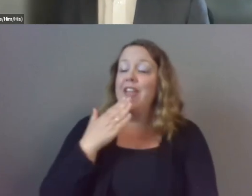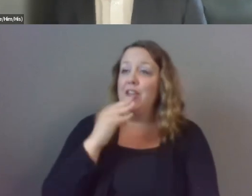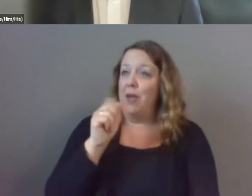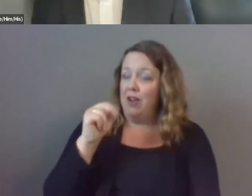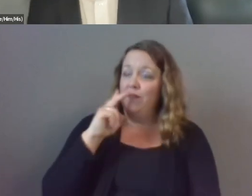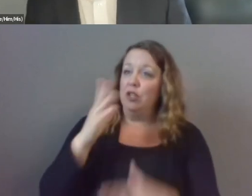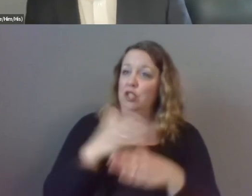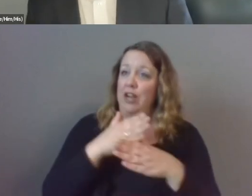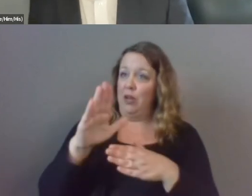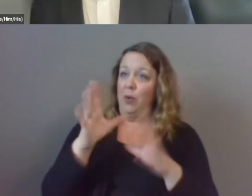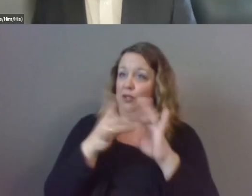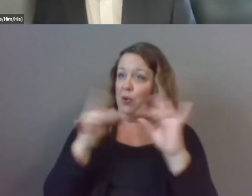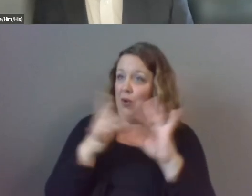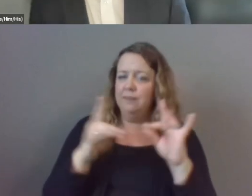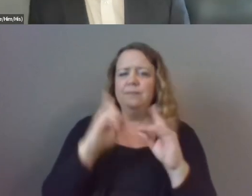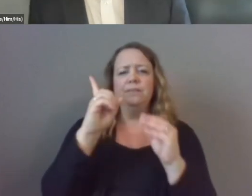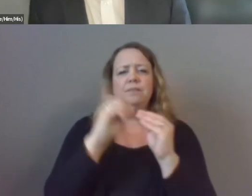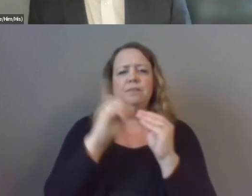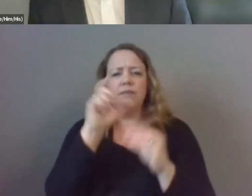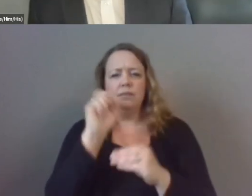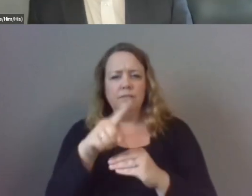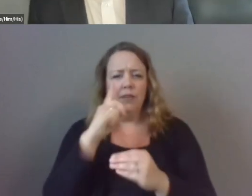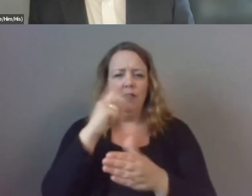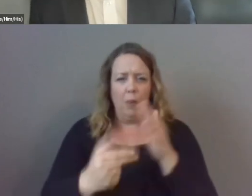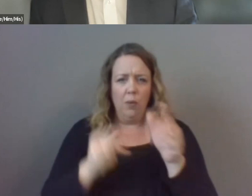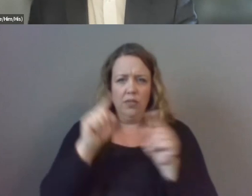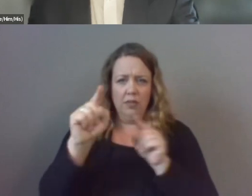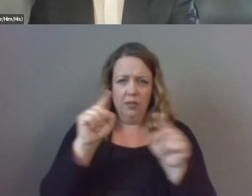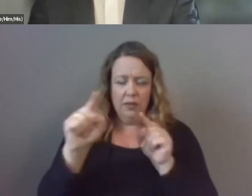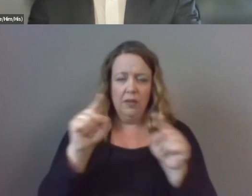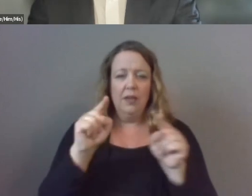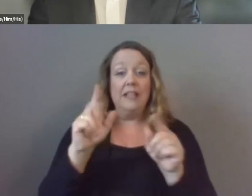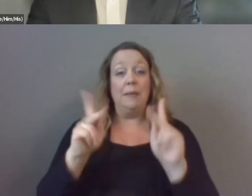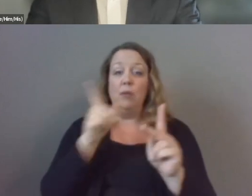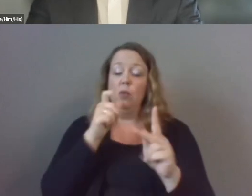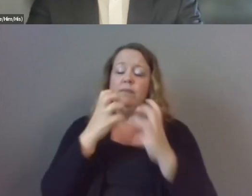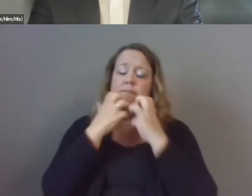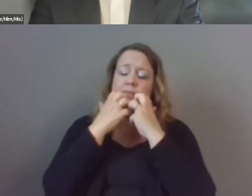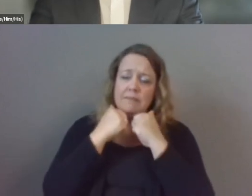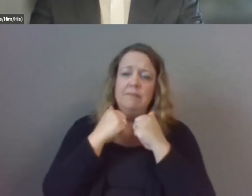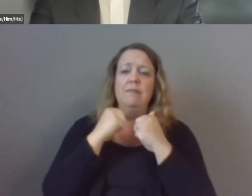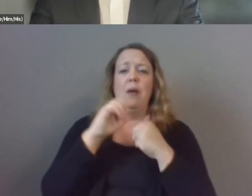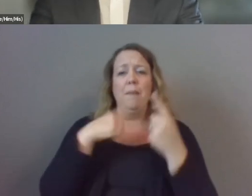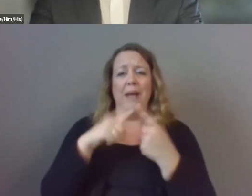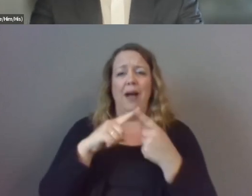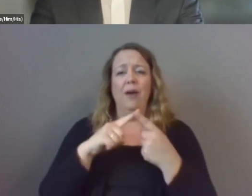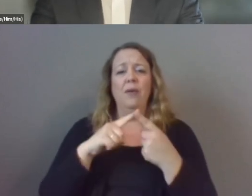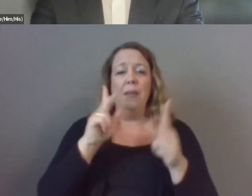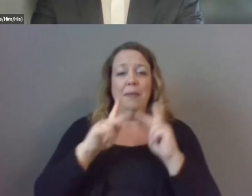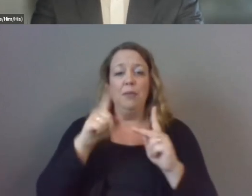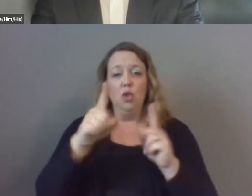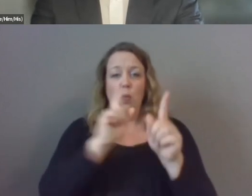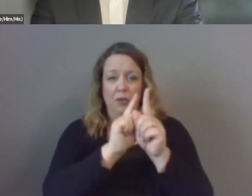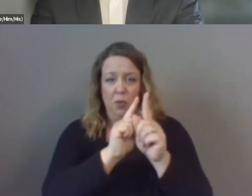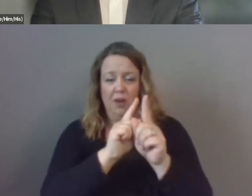um i have just one more question that i'll pose to both of you um as people who care about your mentees you and talk to them regularly